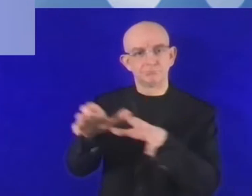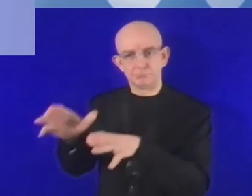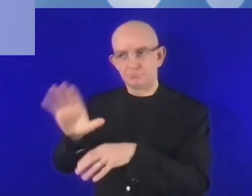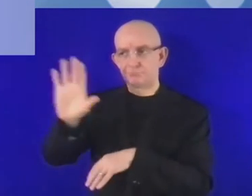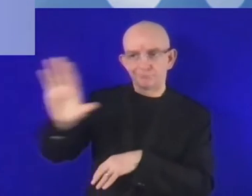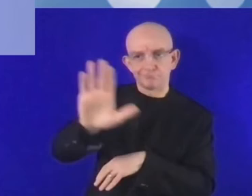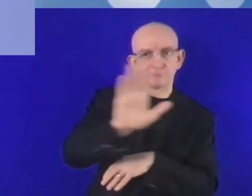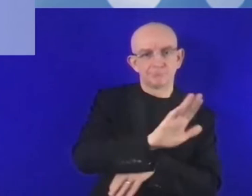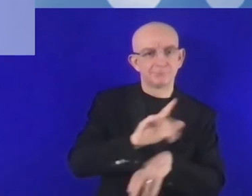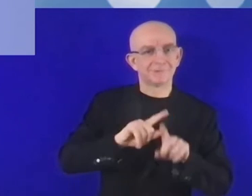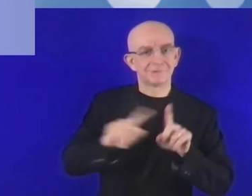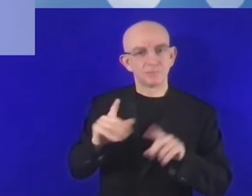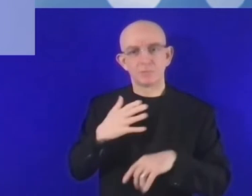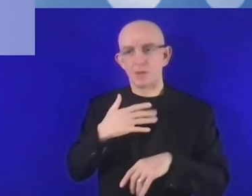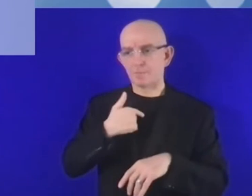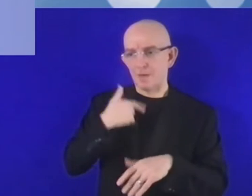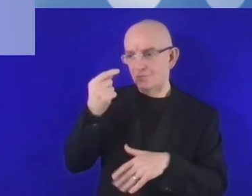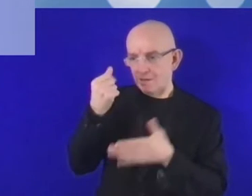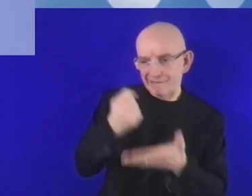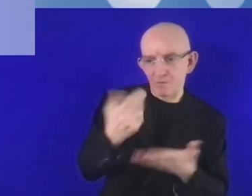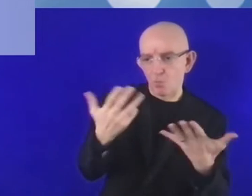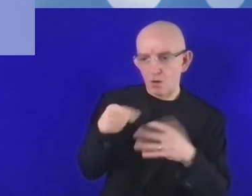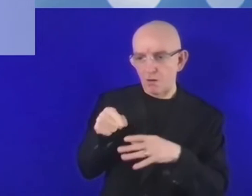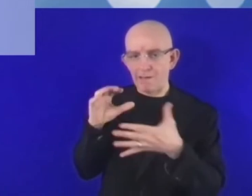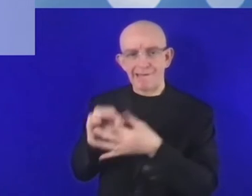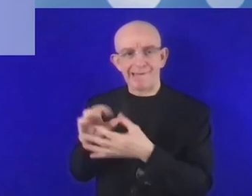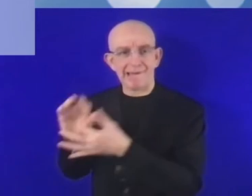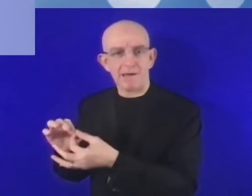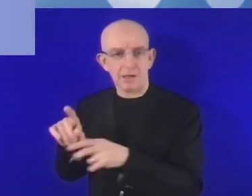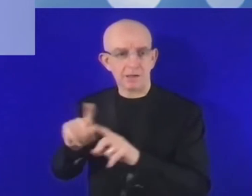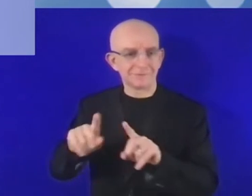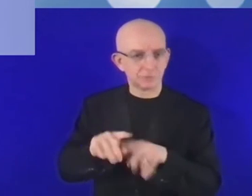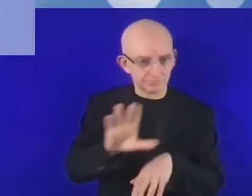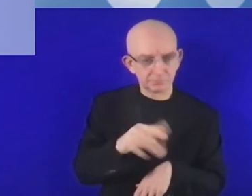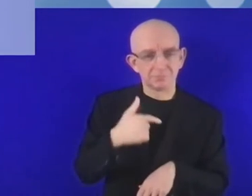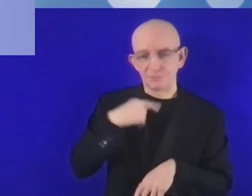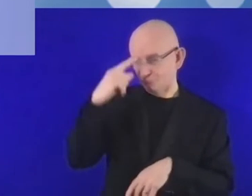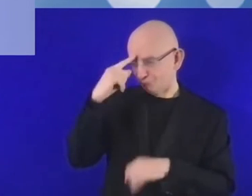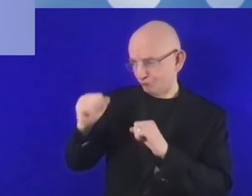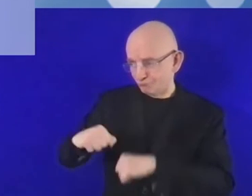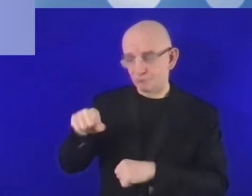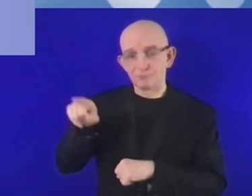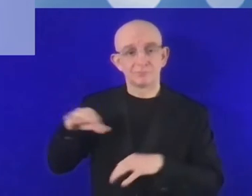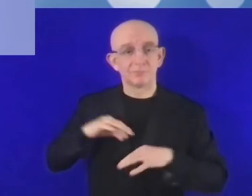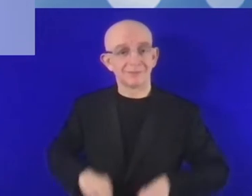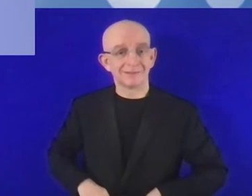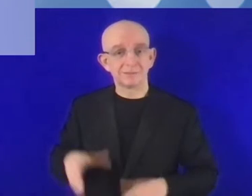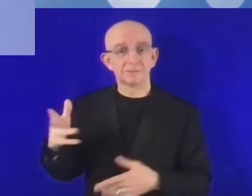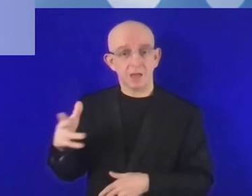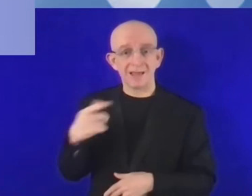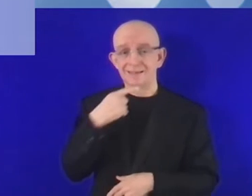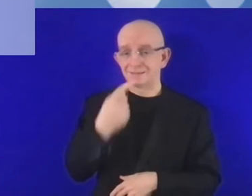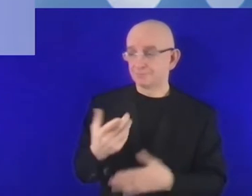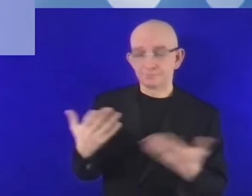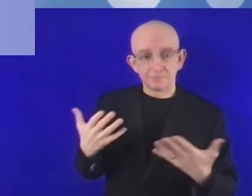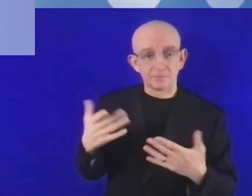public institutions and policy makers to have broad palette of financial instruments